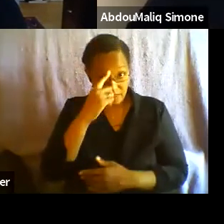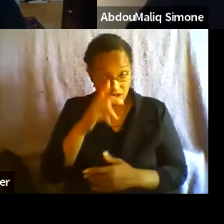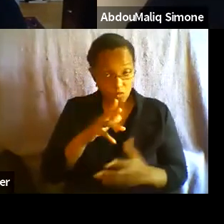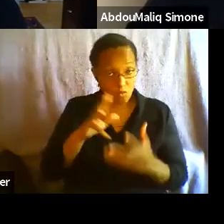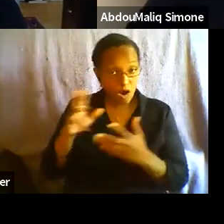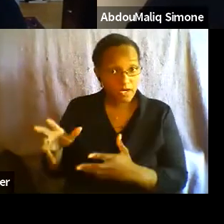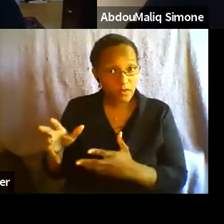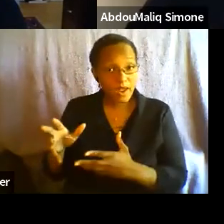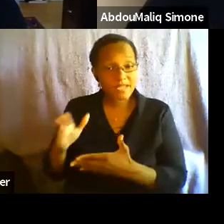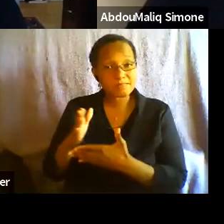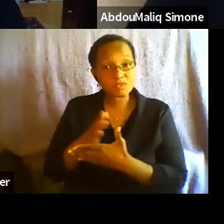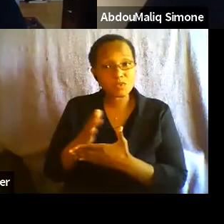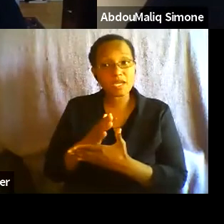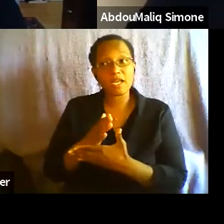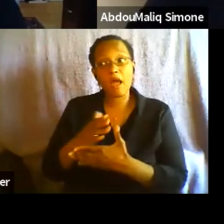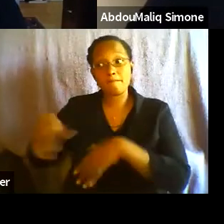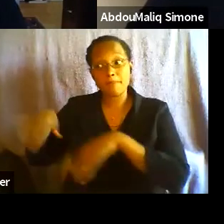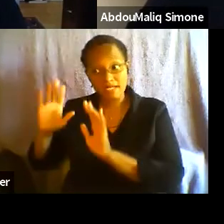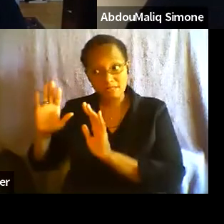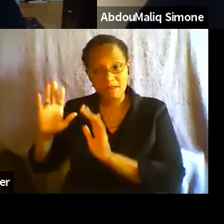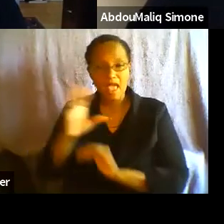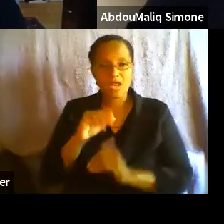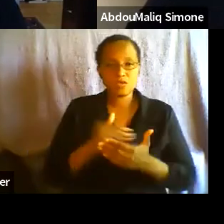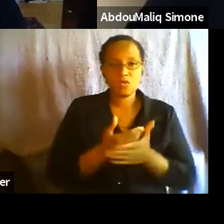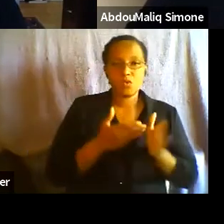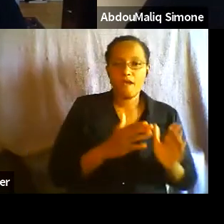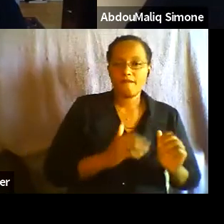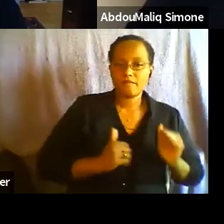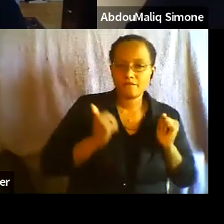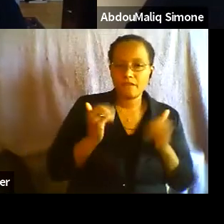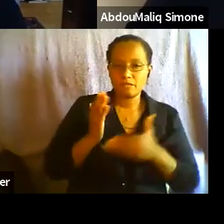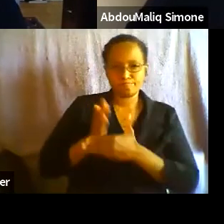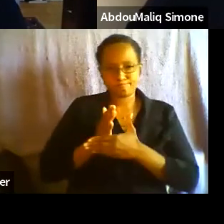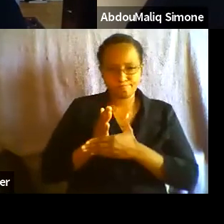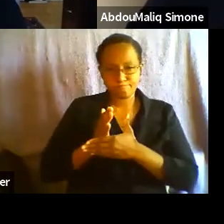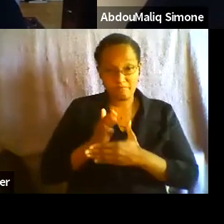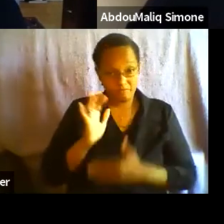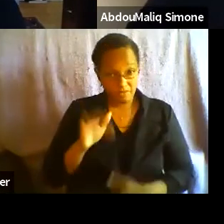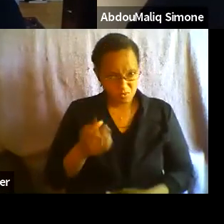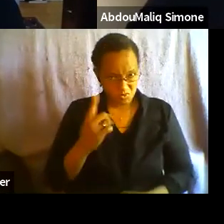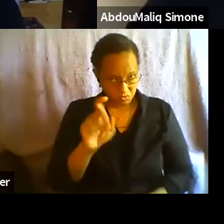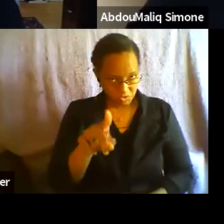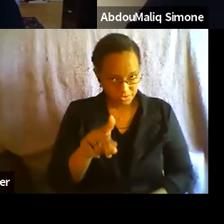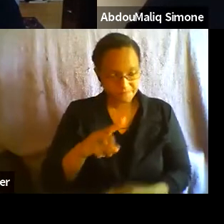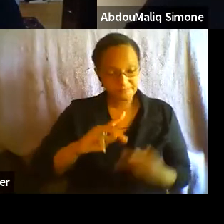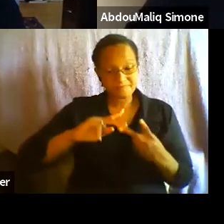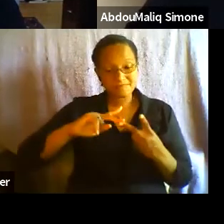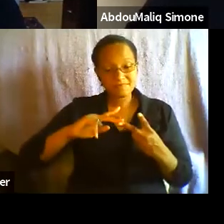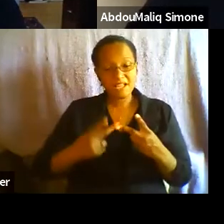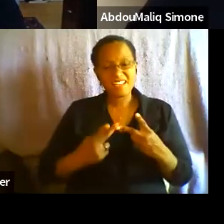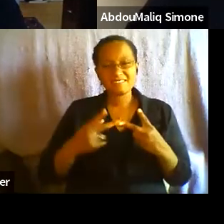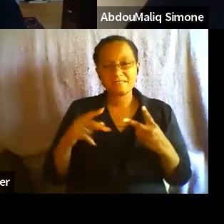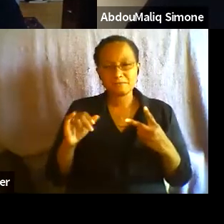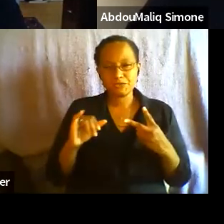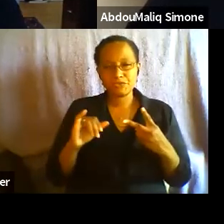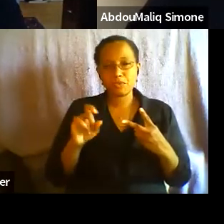newer forms of living? That's one question. And the second one is asking a similar question.